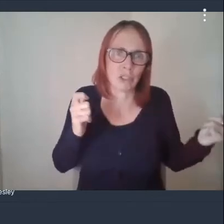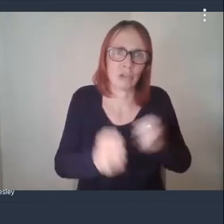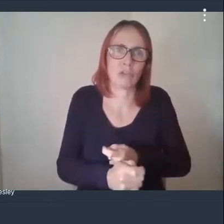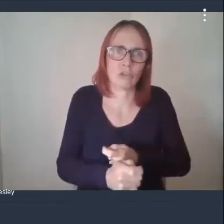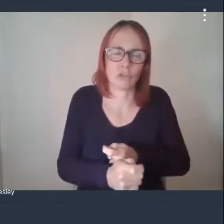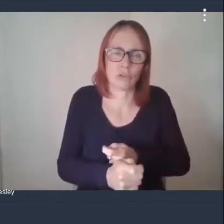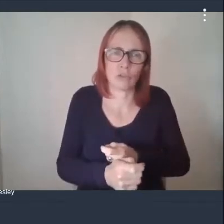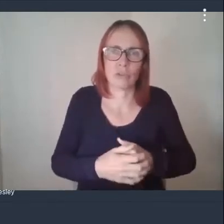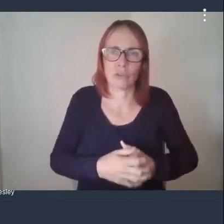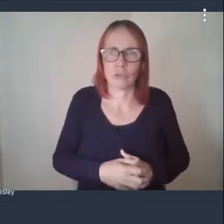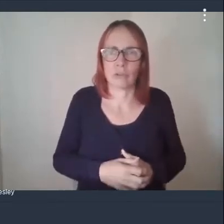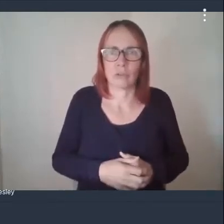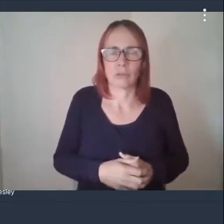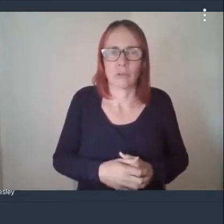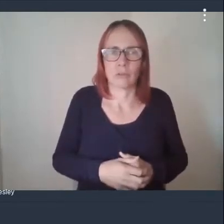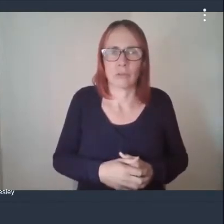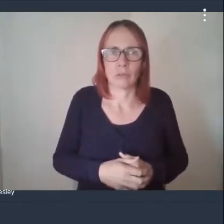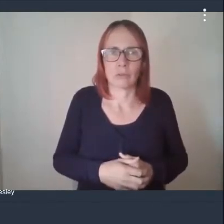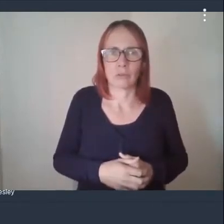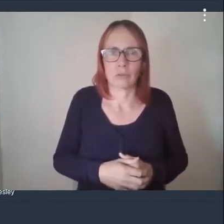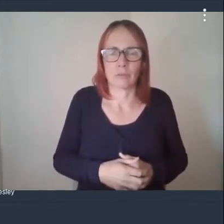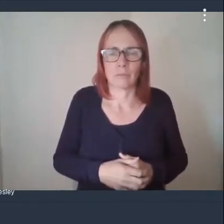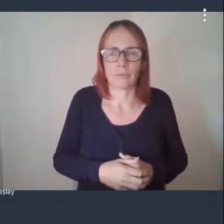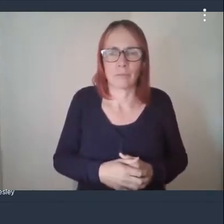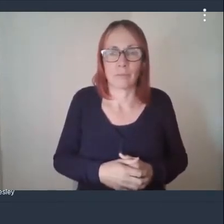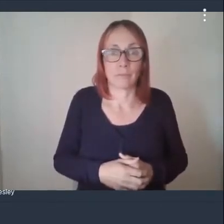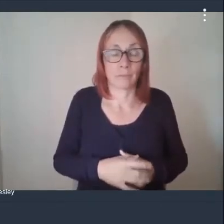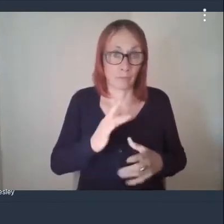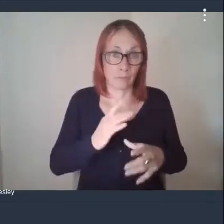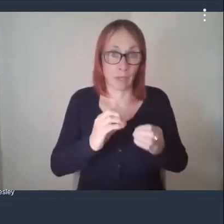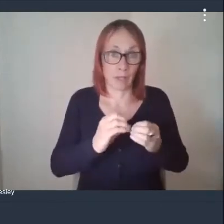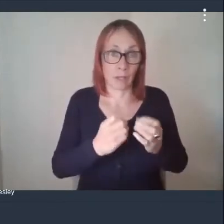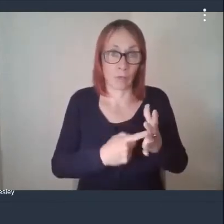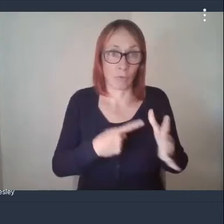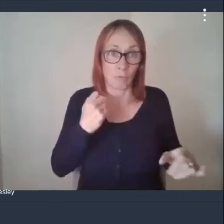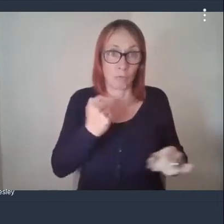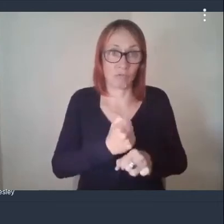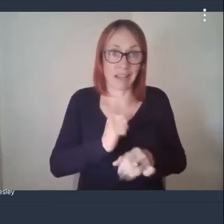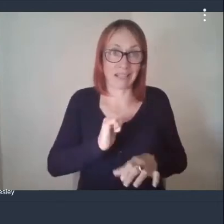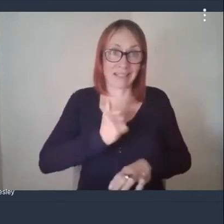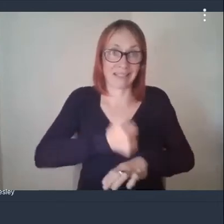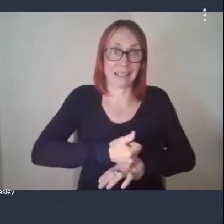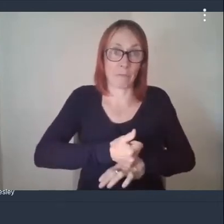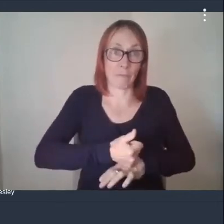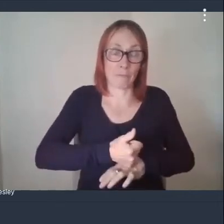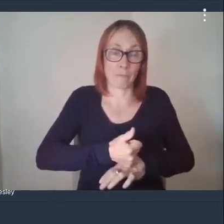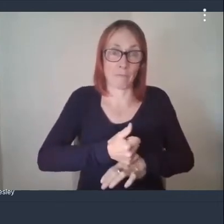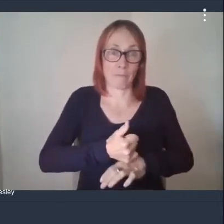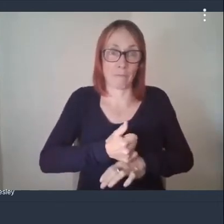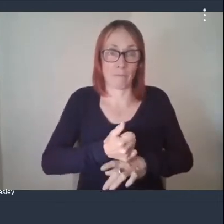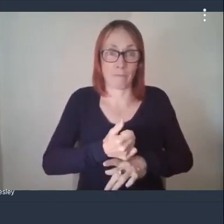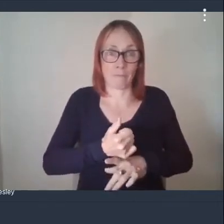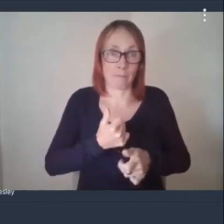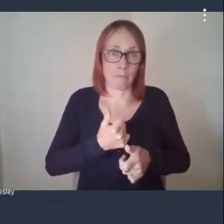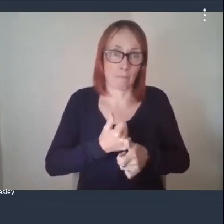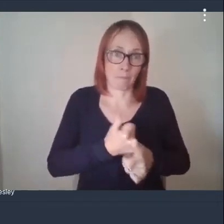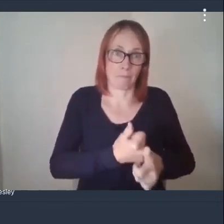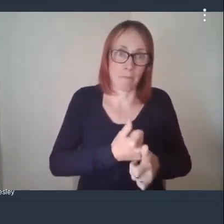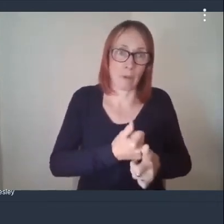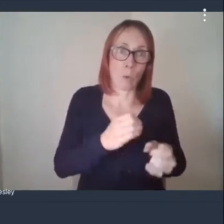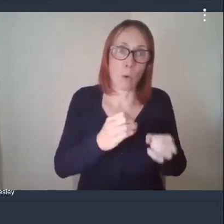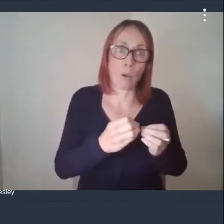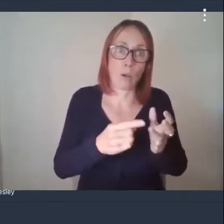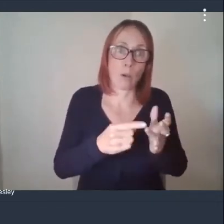mainly on the basis that when brag was created it was created to support the bernardy area of fife